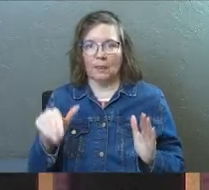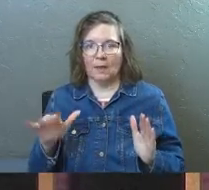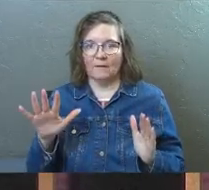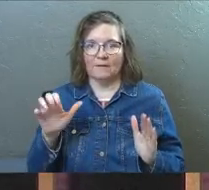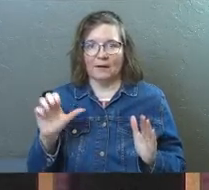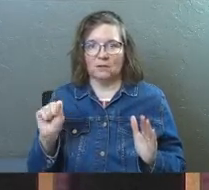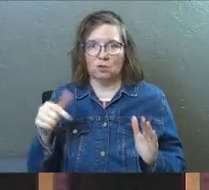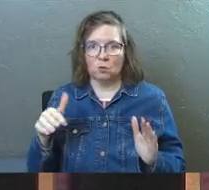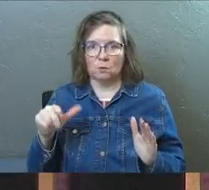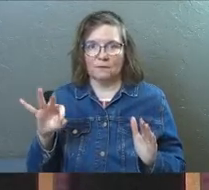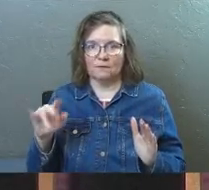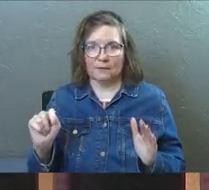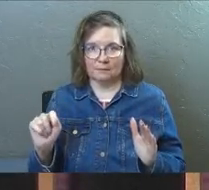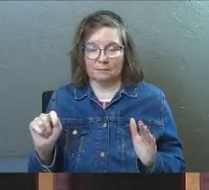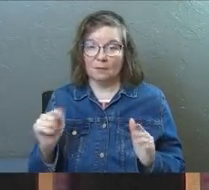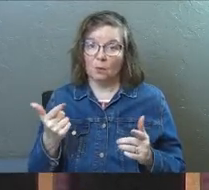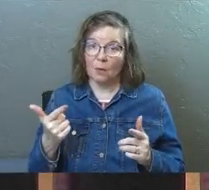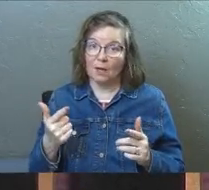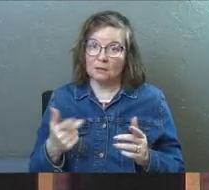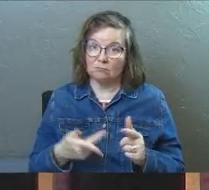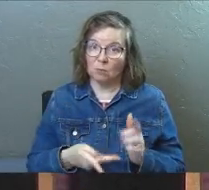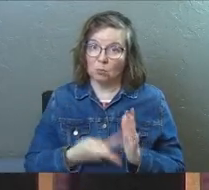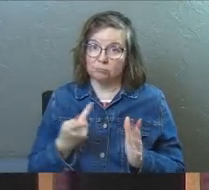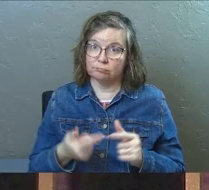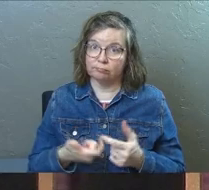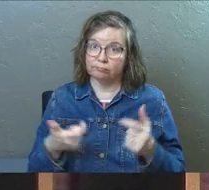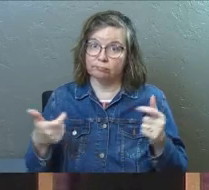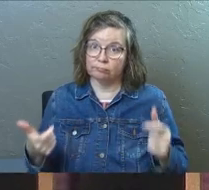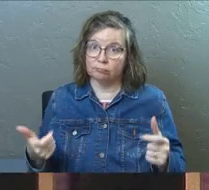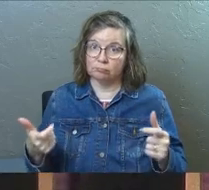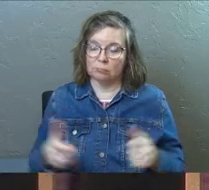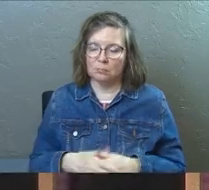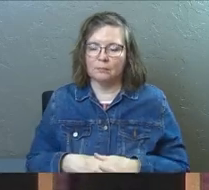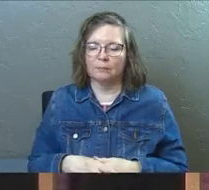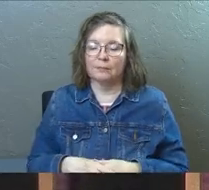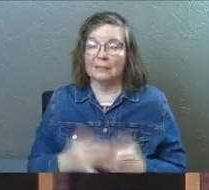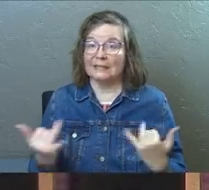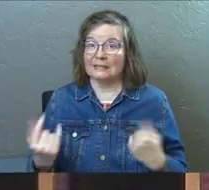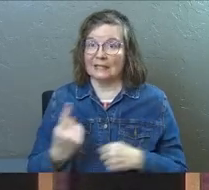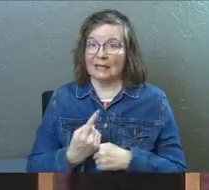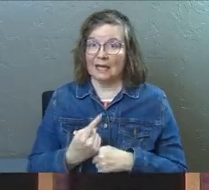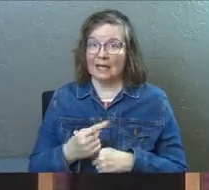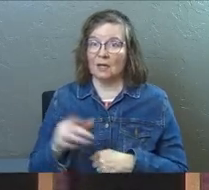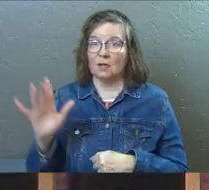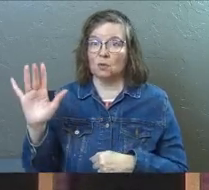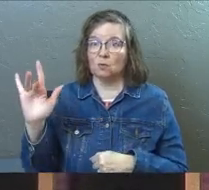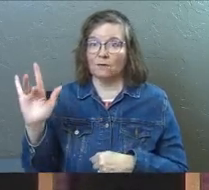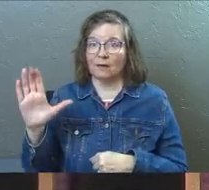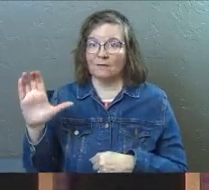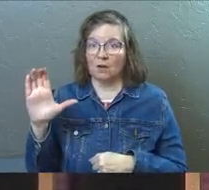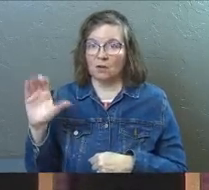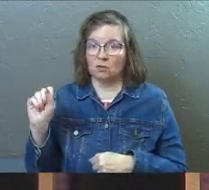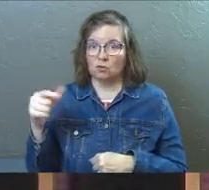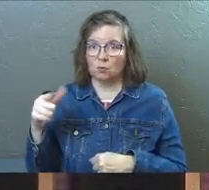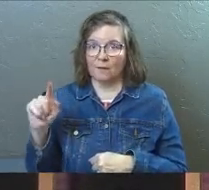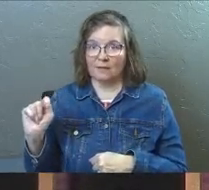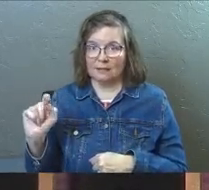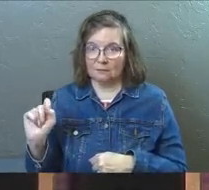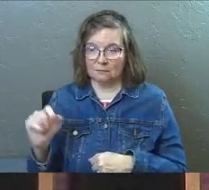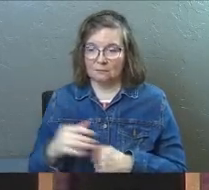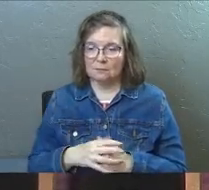square feet. So that's quite a growth. Today, it's 2,500 square feet